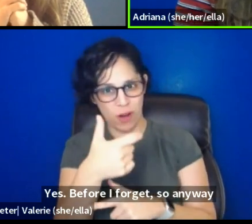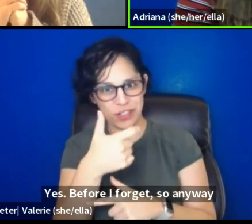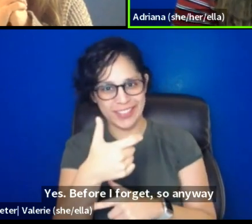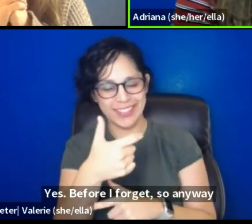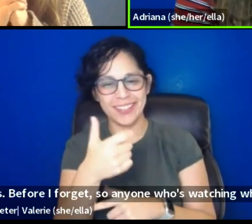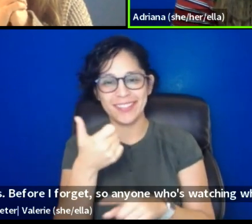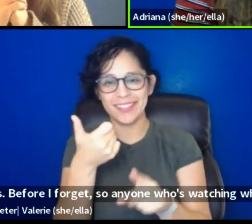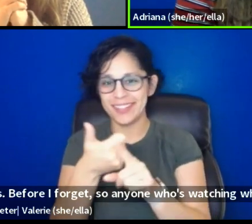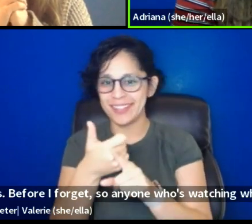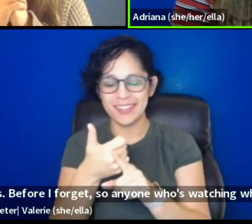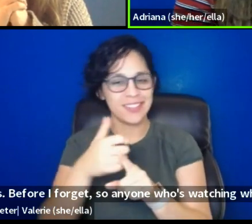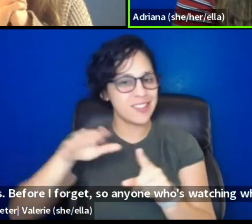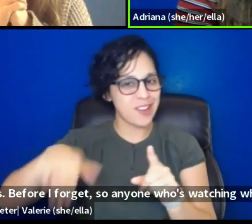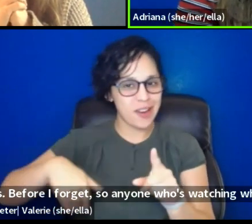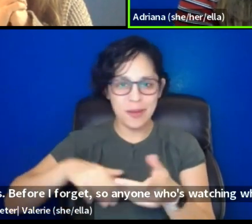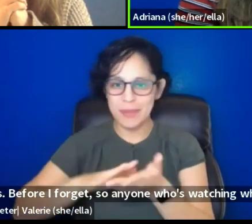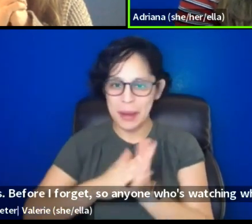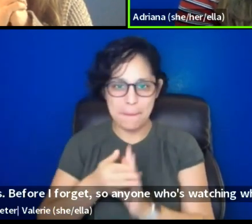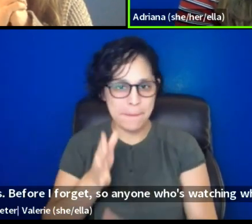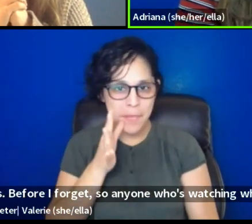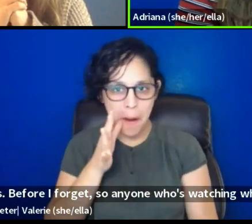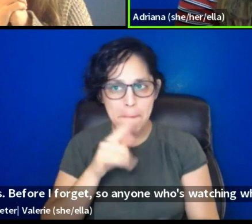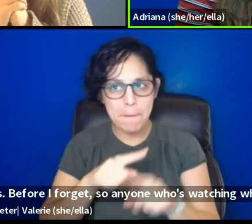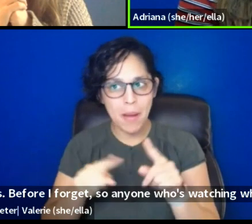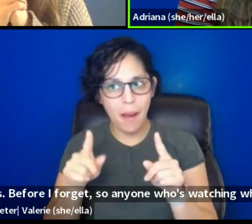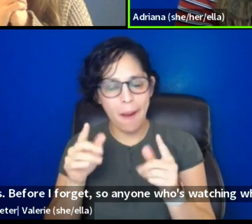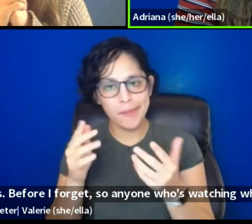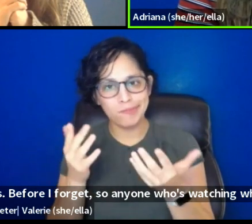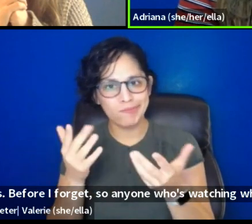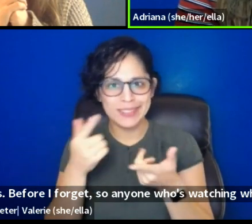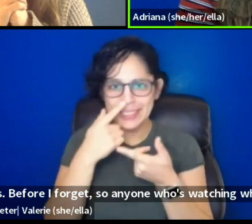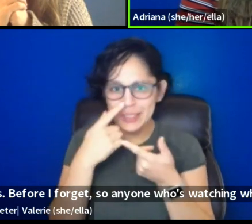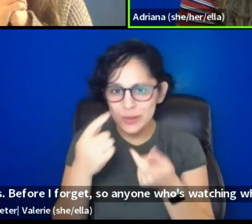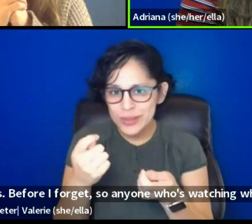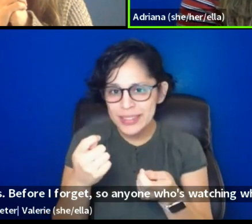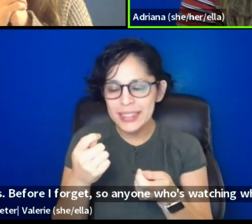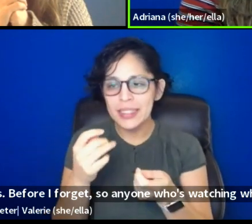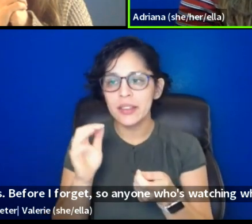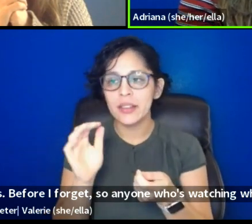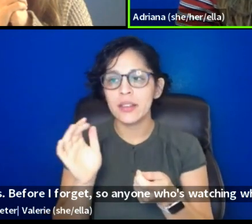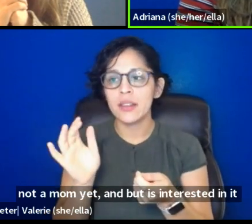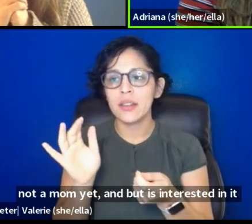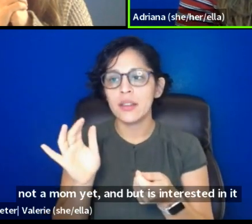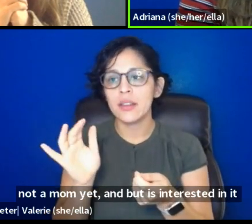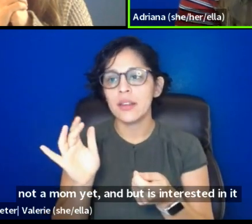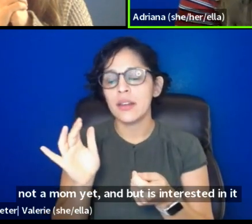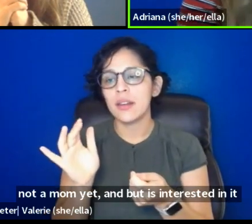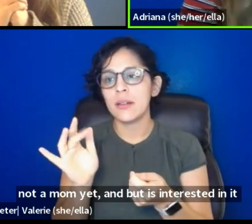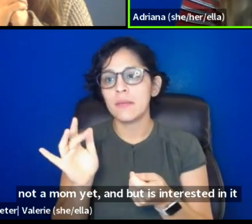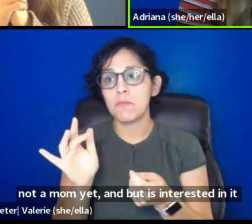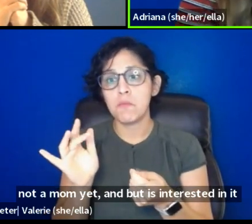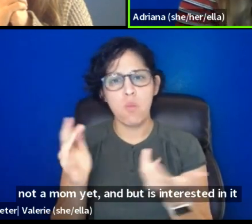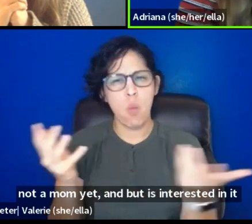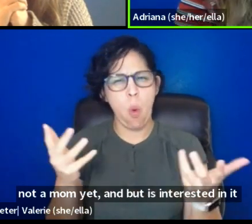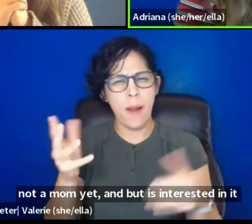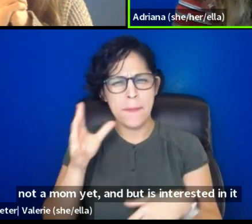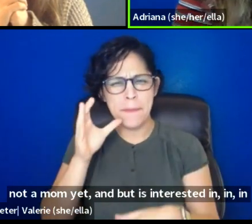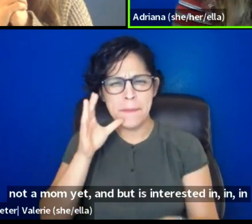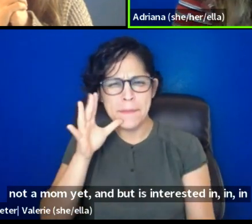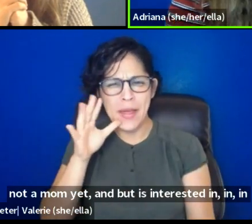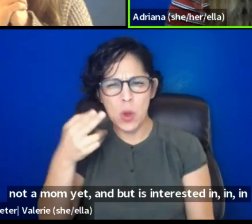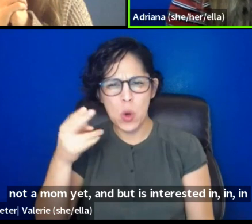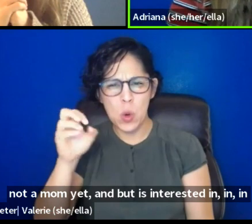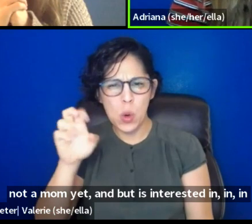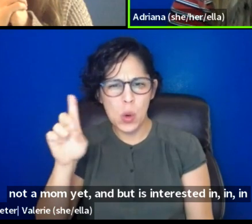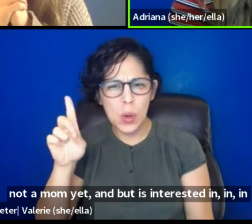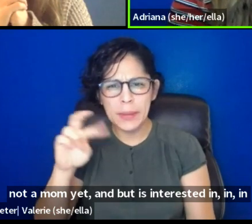not a mom yet, um, but is interested in, um, in, in motherhood, and is thinking